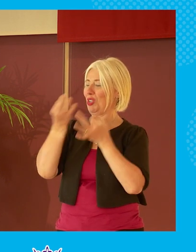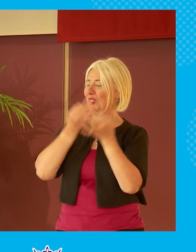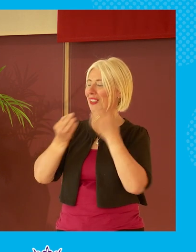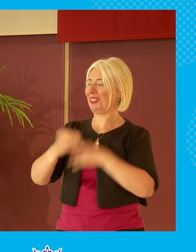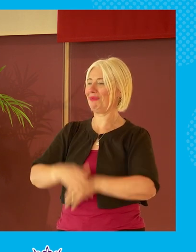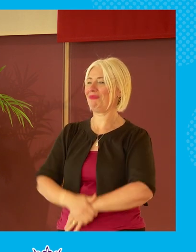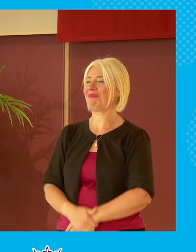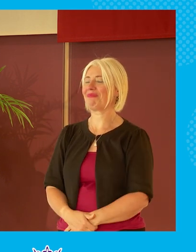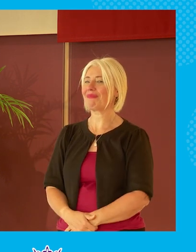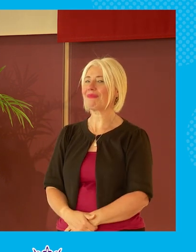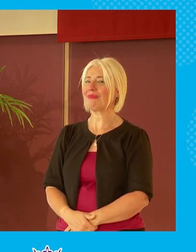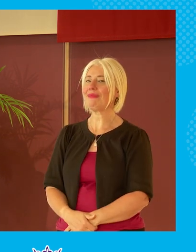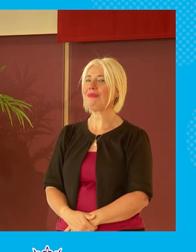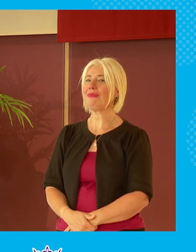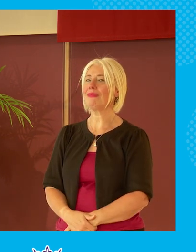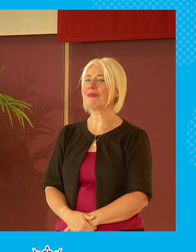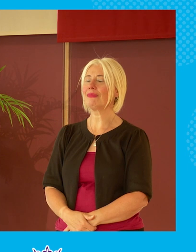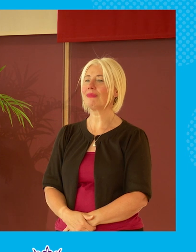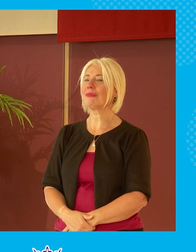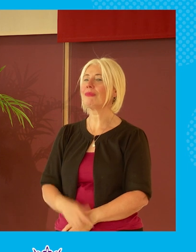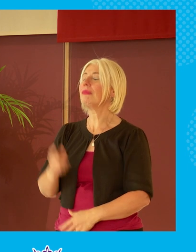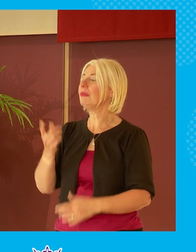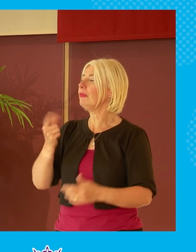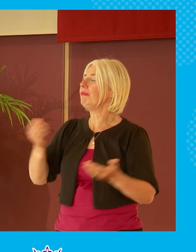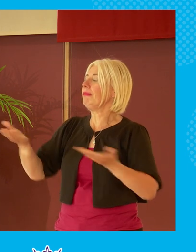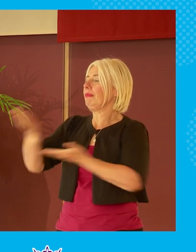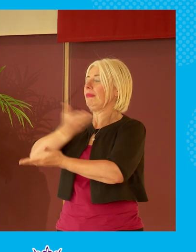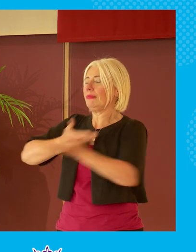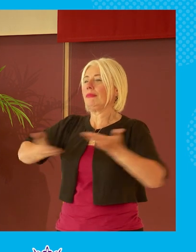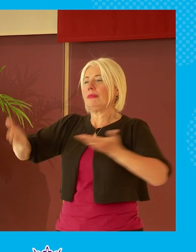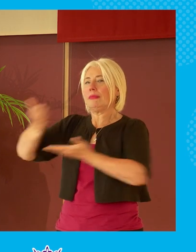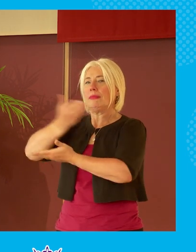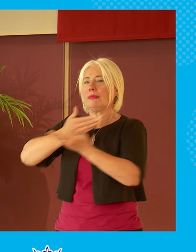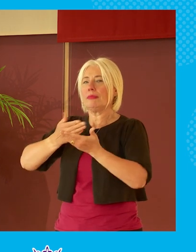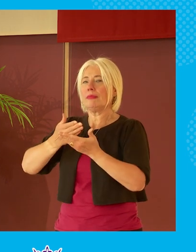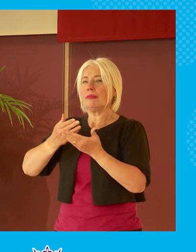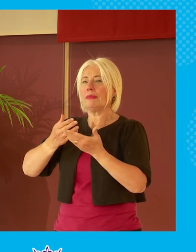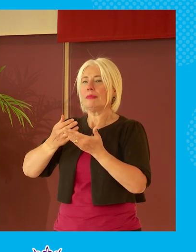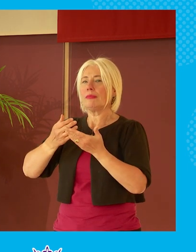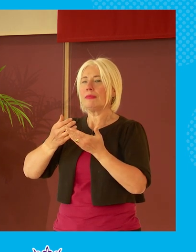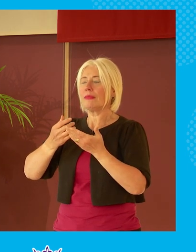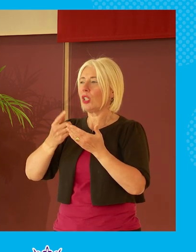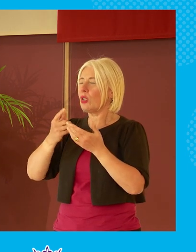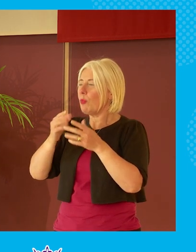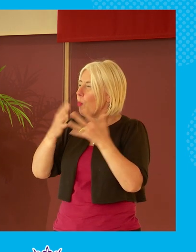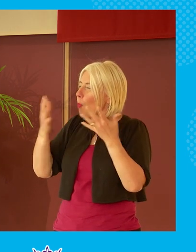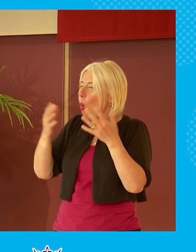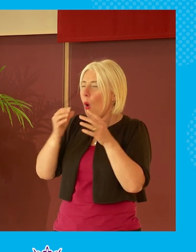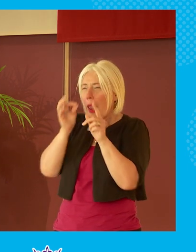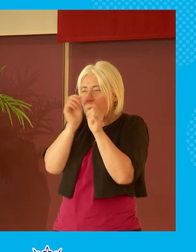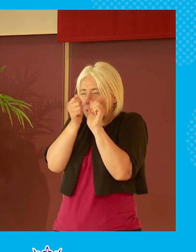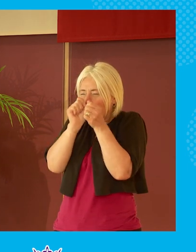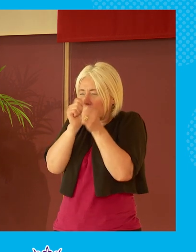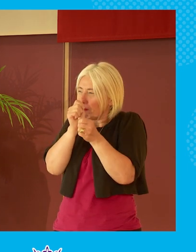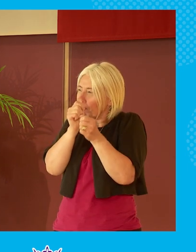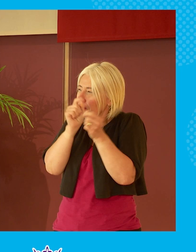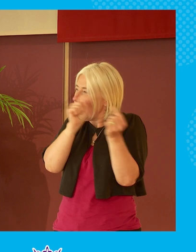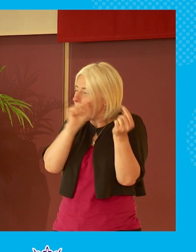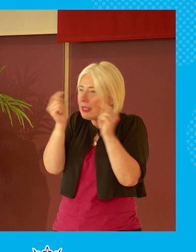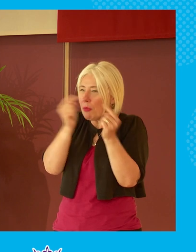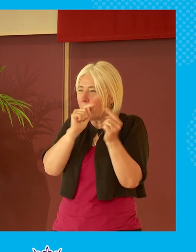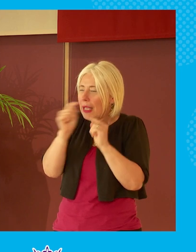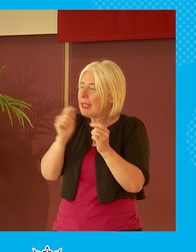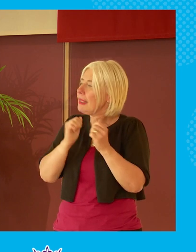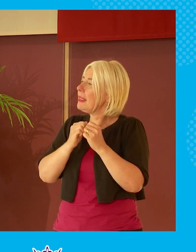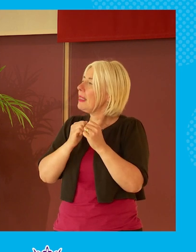there's been quite a lot of discussion about uh promoting more nuanced debate and perhaps uh longer more issue